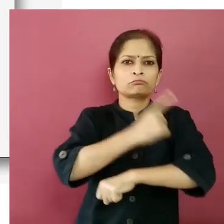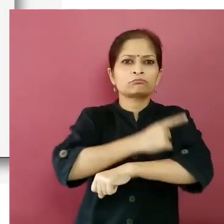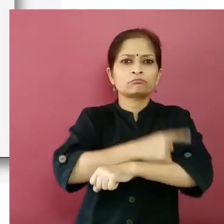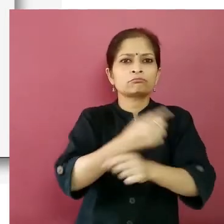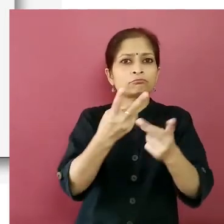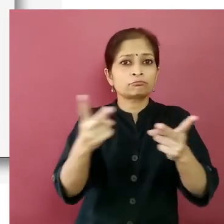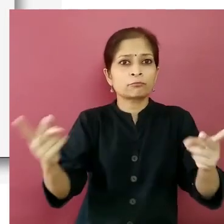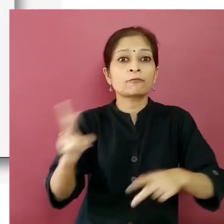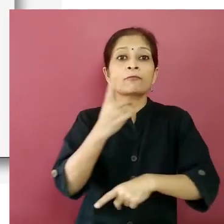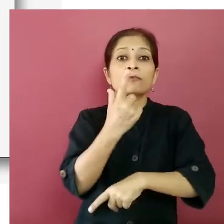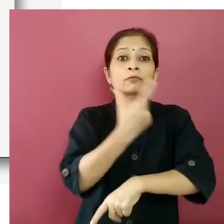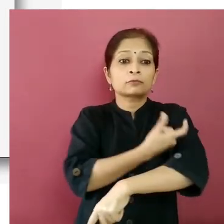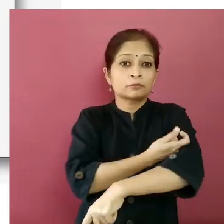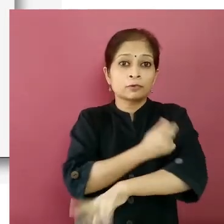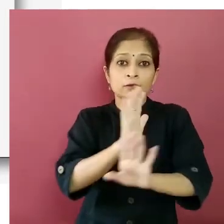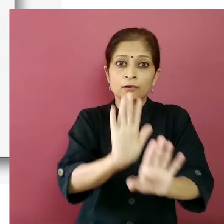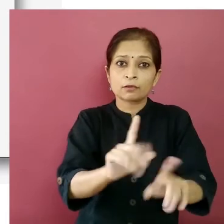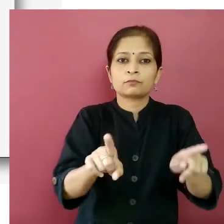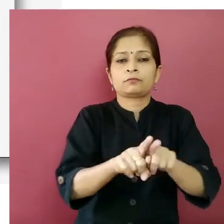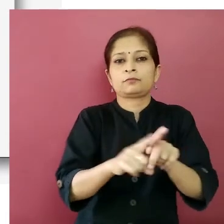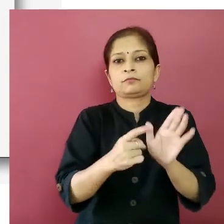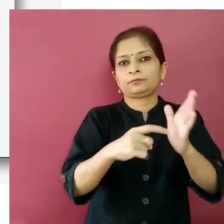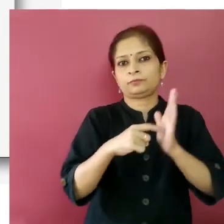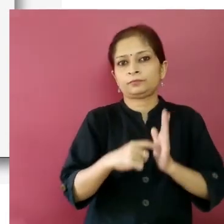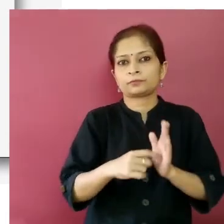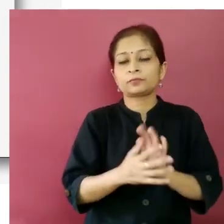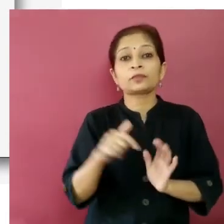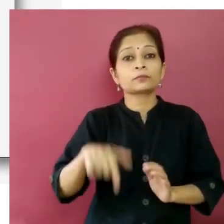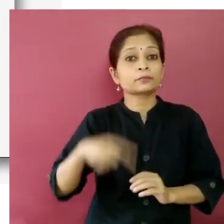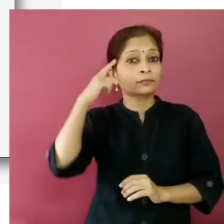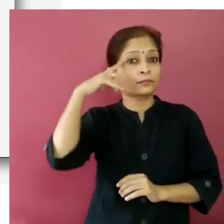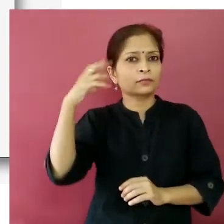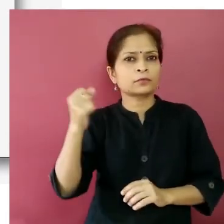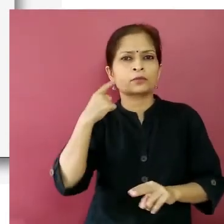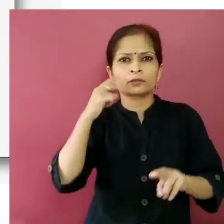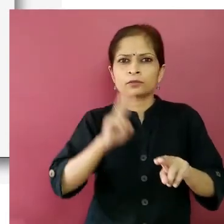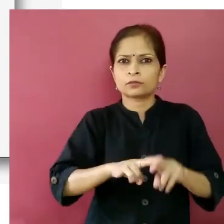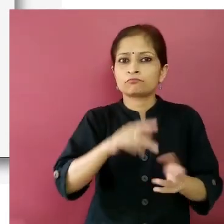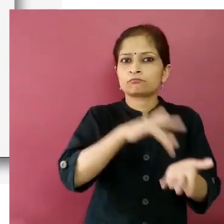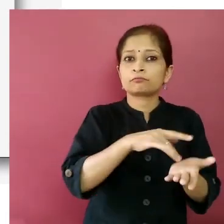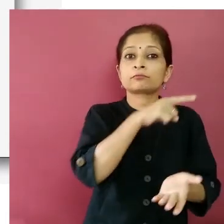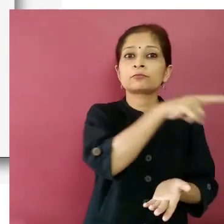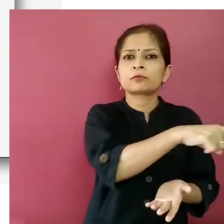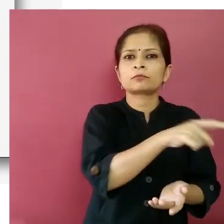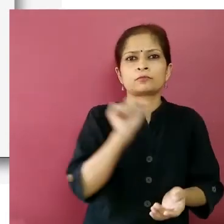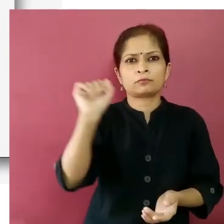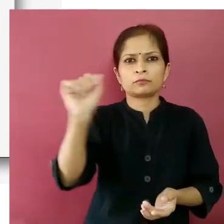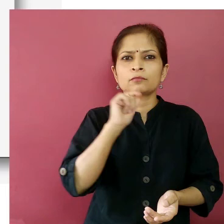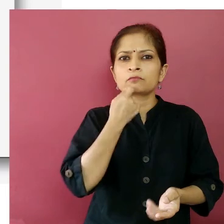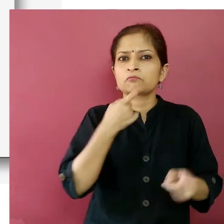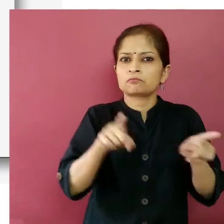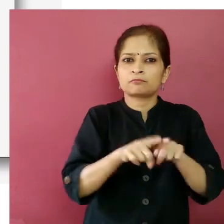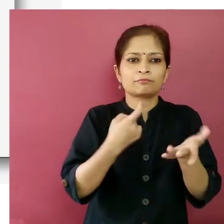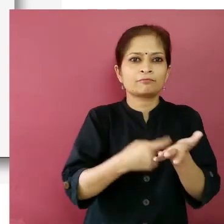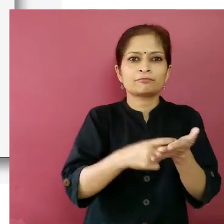date please note that you won't be able to book an appointment at a vaccination center that does not cover your age